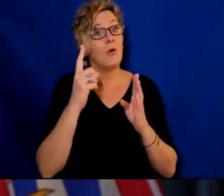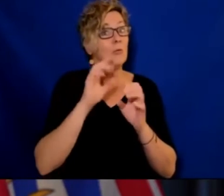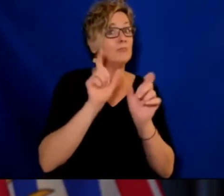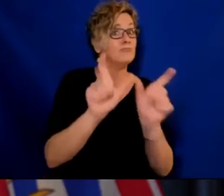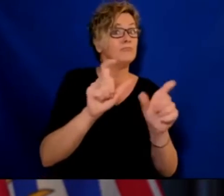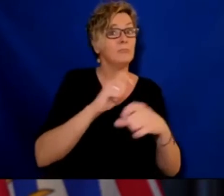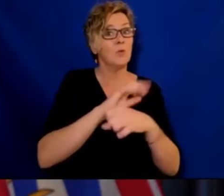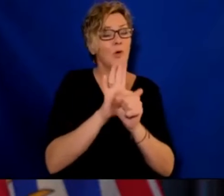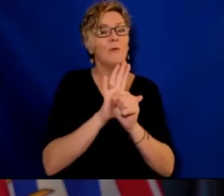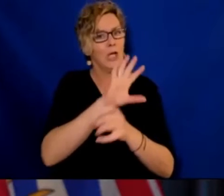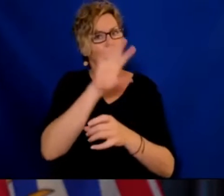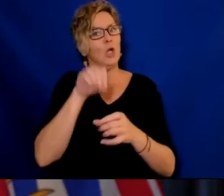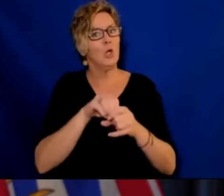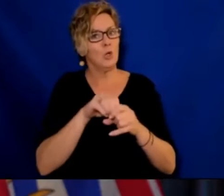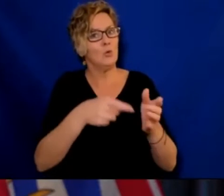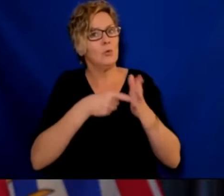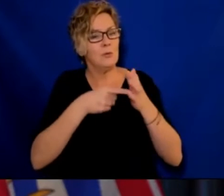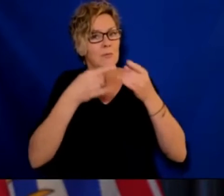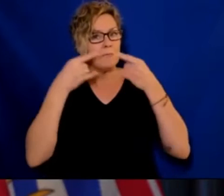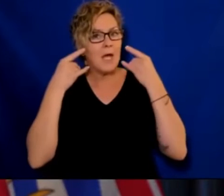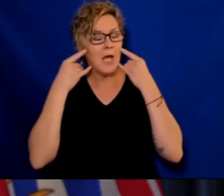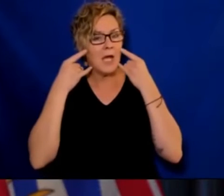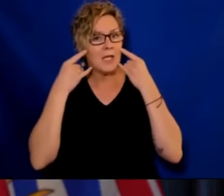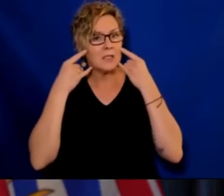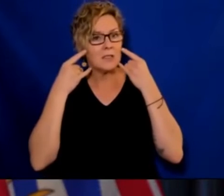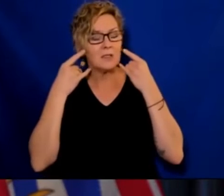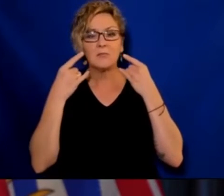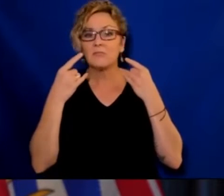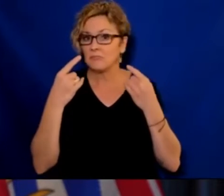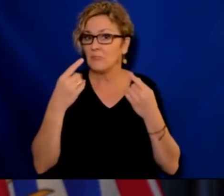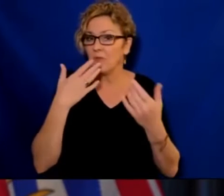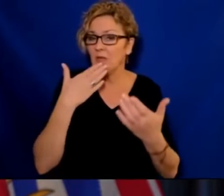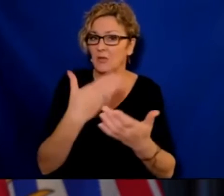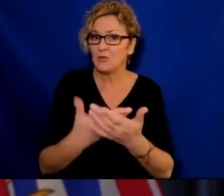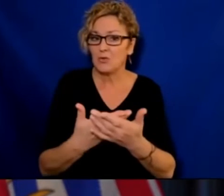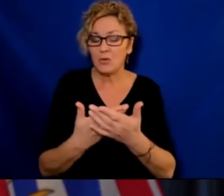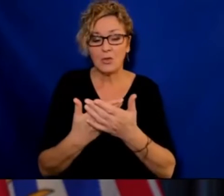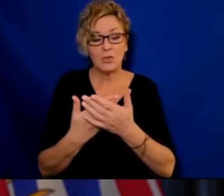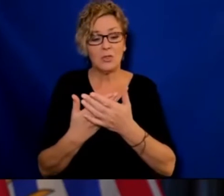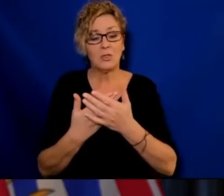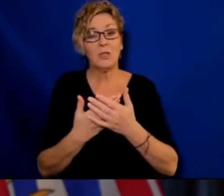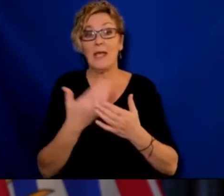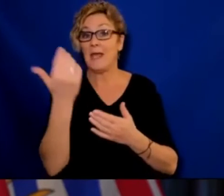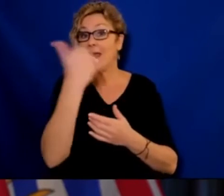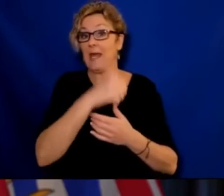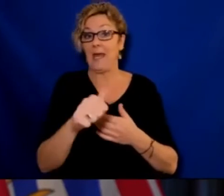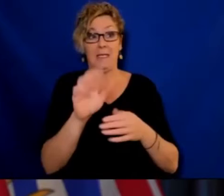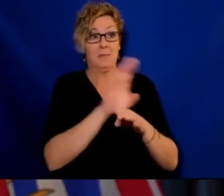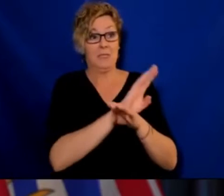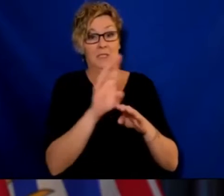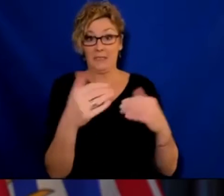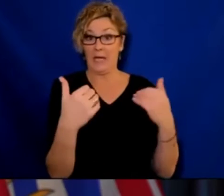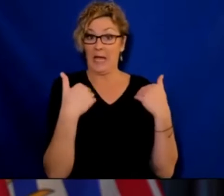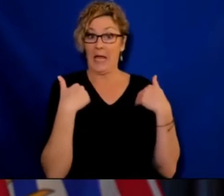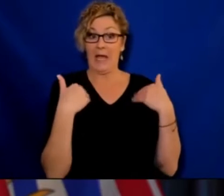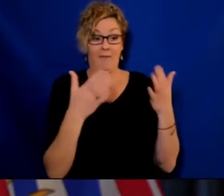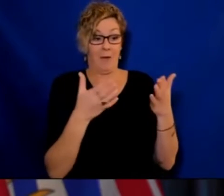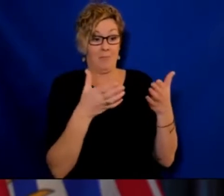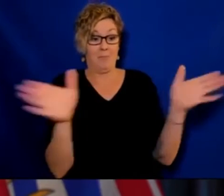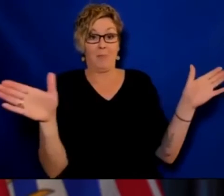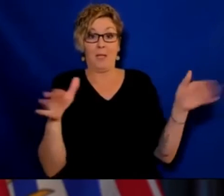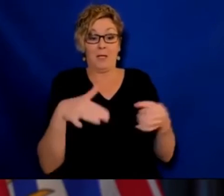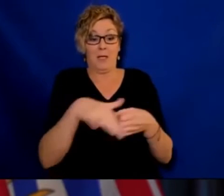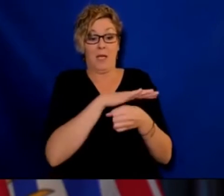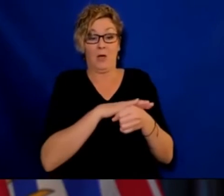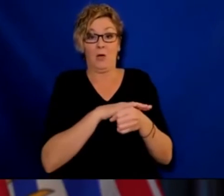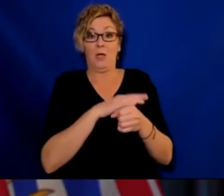and need to be a part of all the plans for all businesses or organizations that have public areas or require employees to